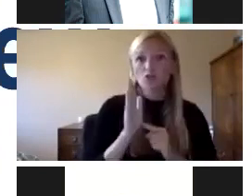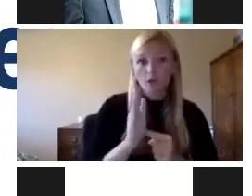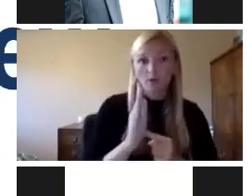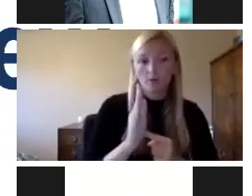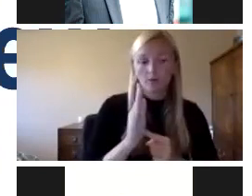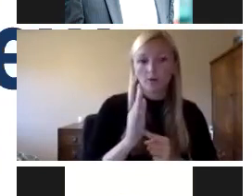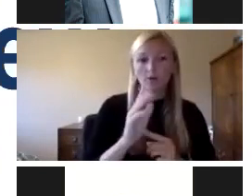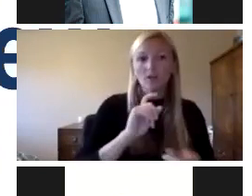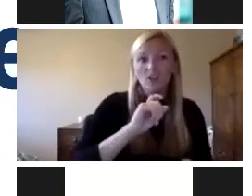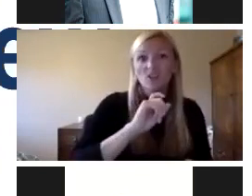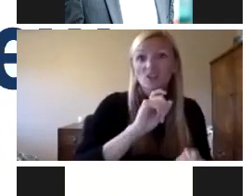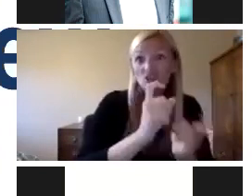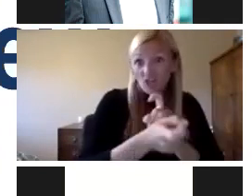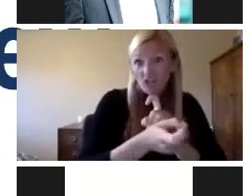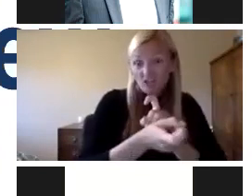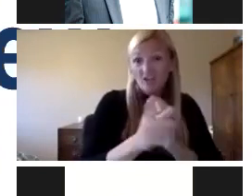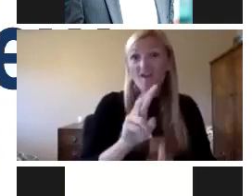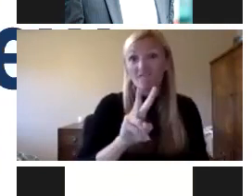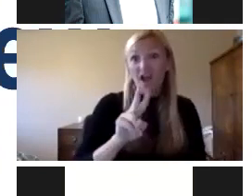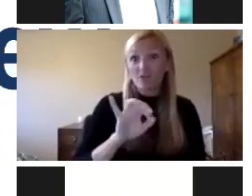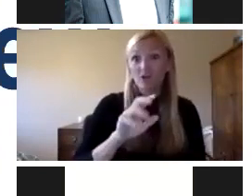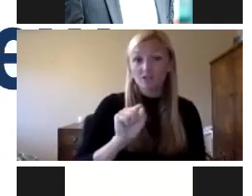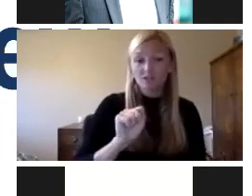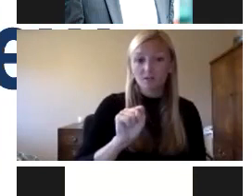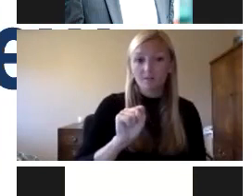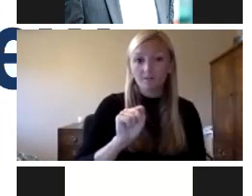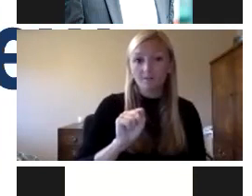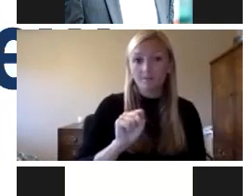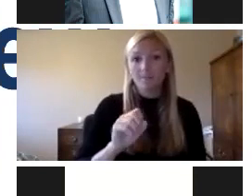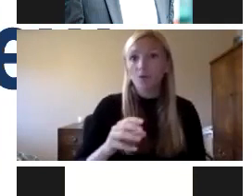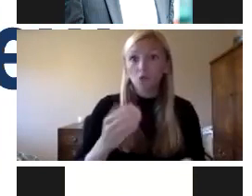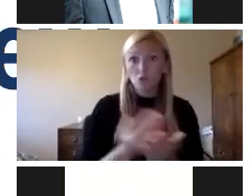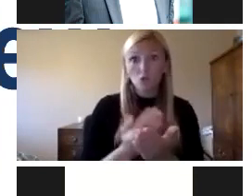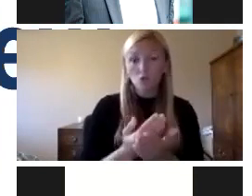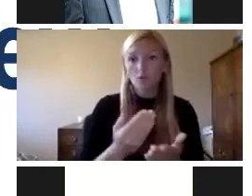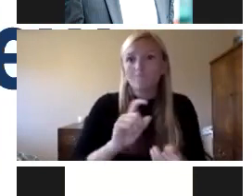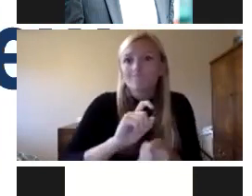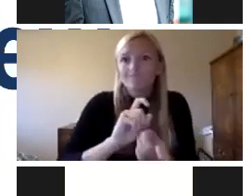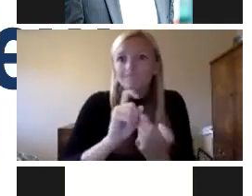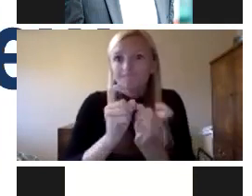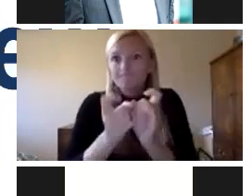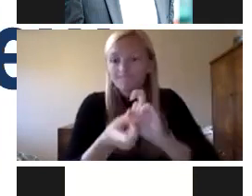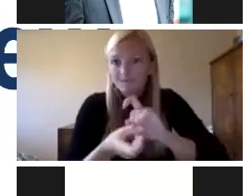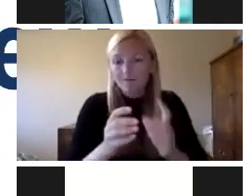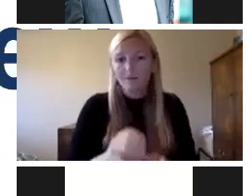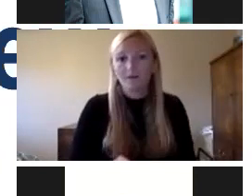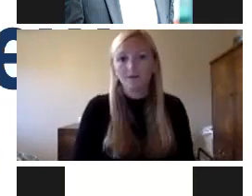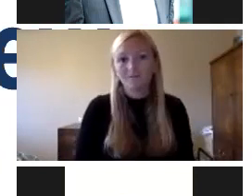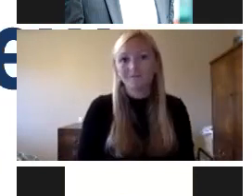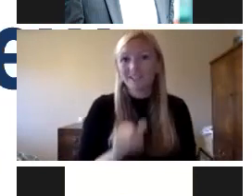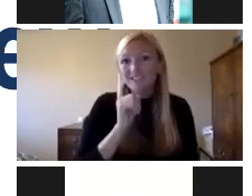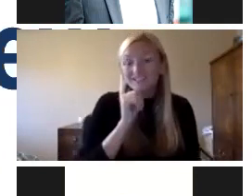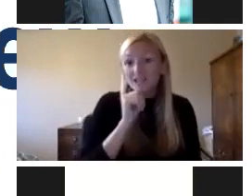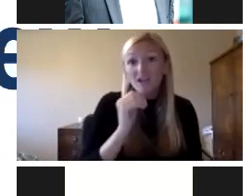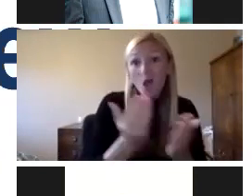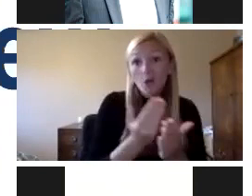the the initial virus to COVID what's new is that it mutated. It's not that a virus was was new it's just that it the